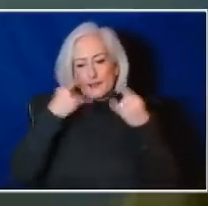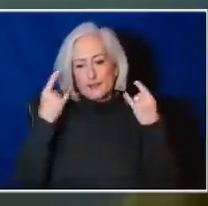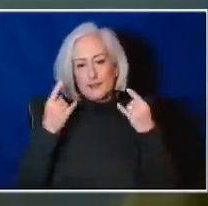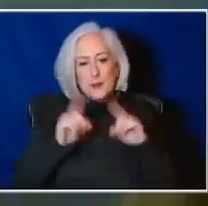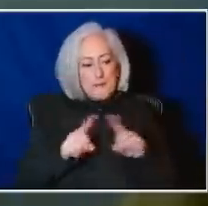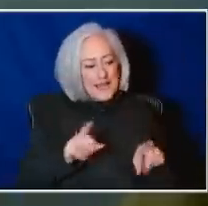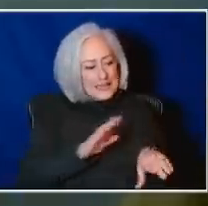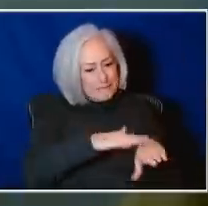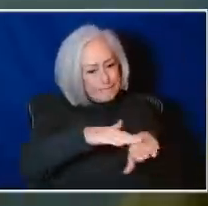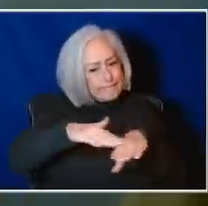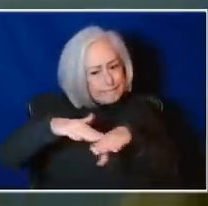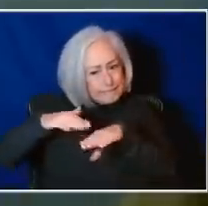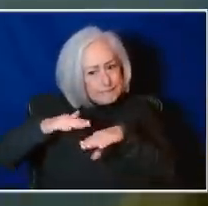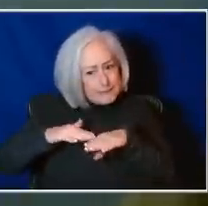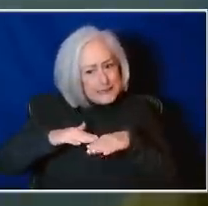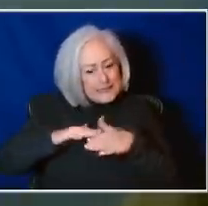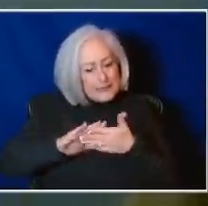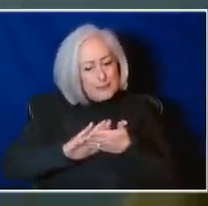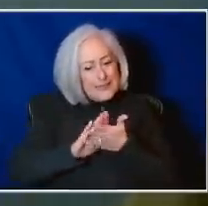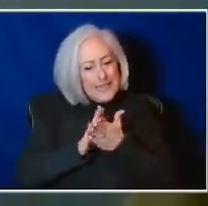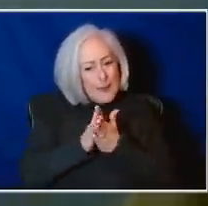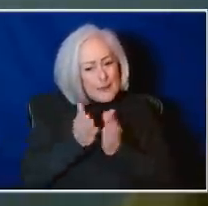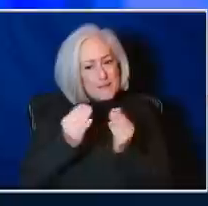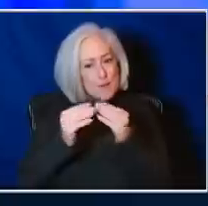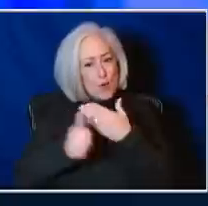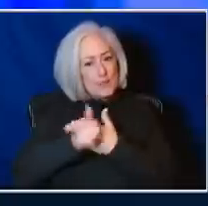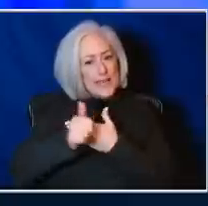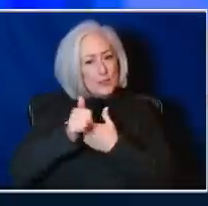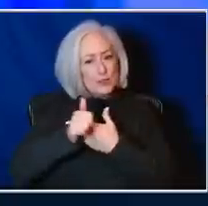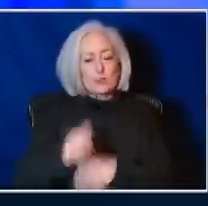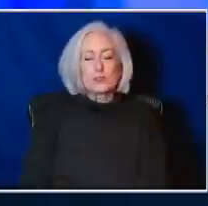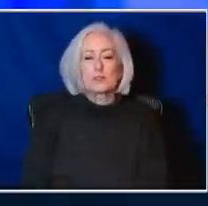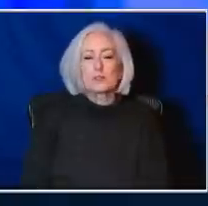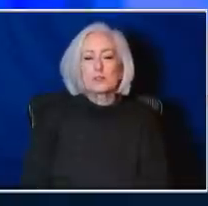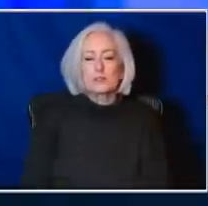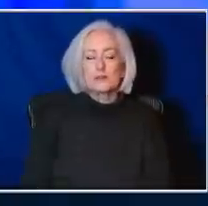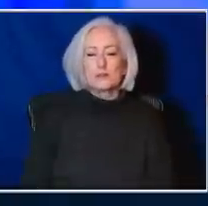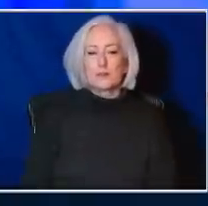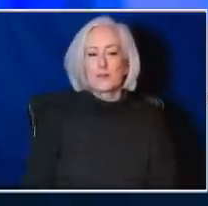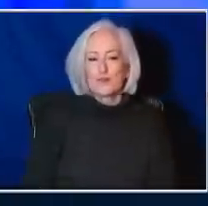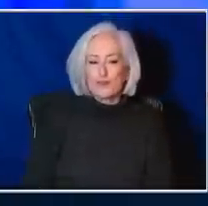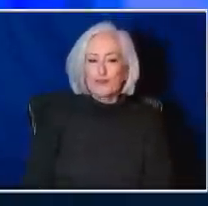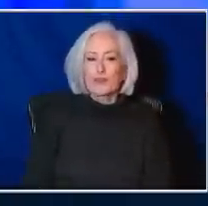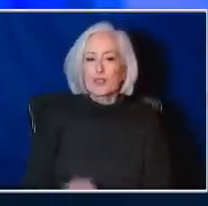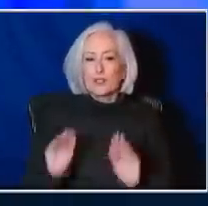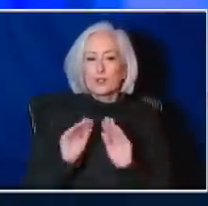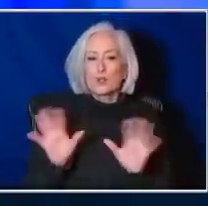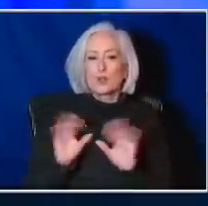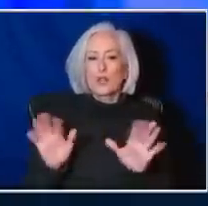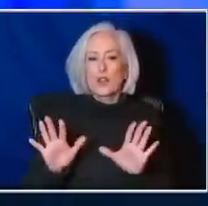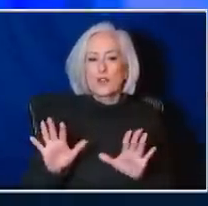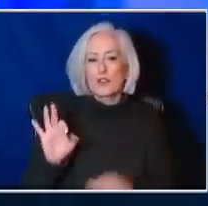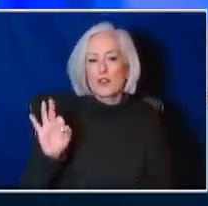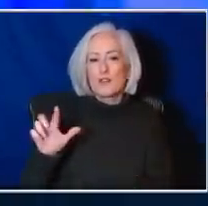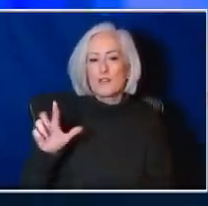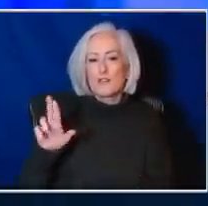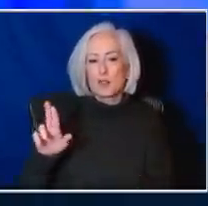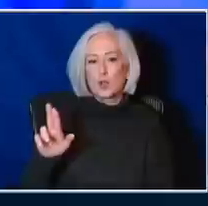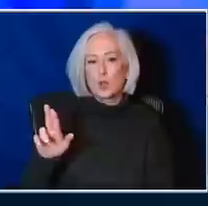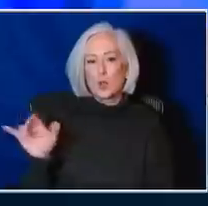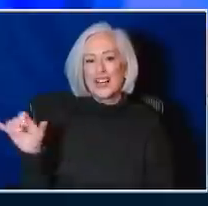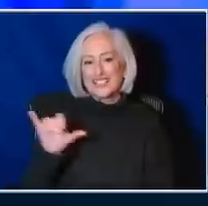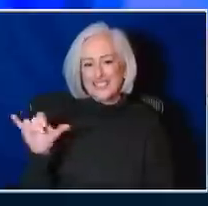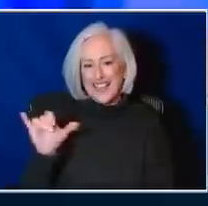we're starting to get into that yellow danger zone again. Does, and to clarify, does flu-like, when we say flu-like illnesses,